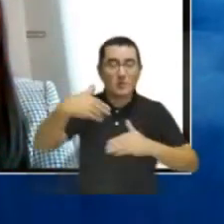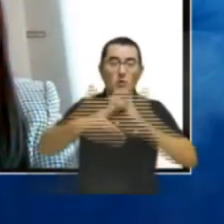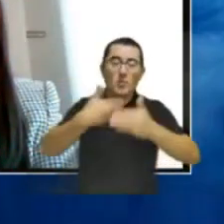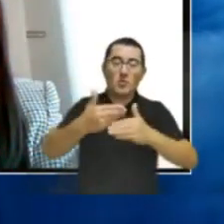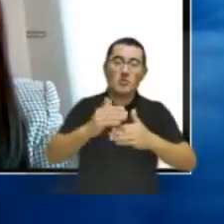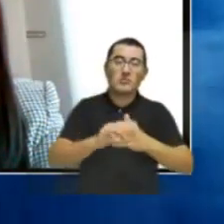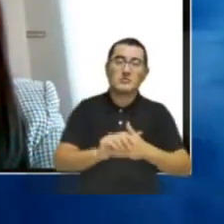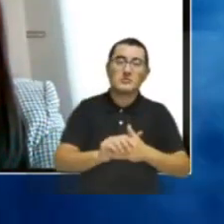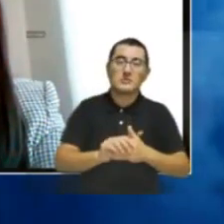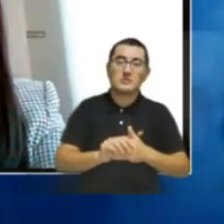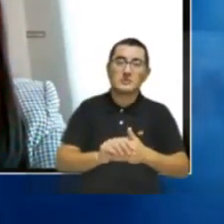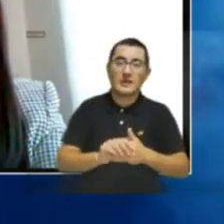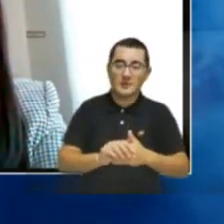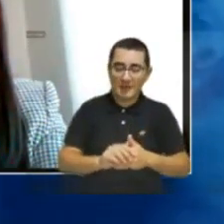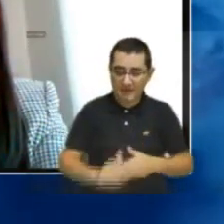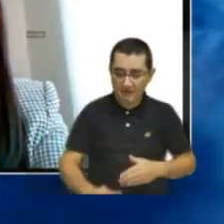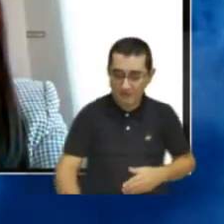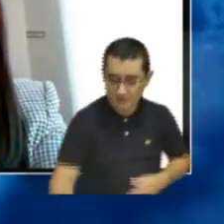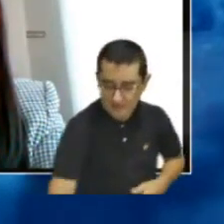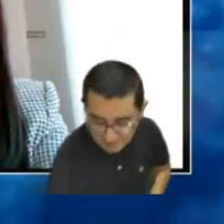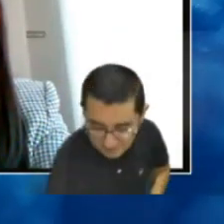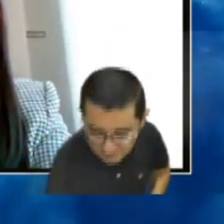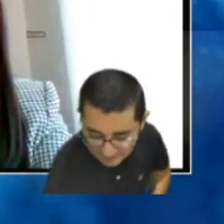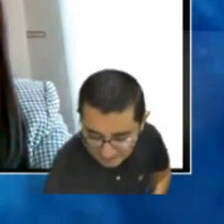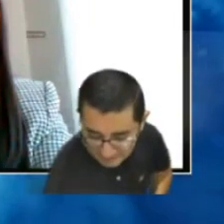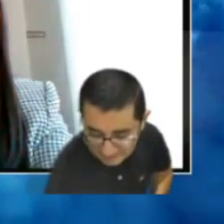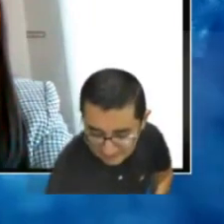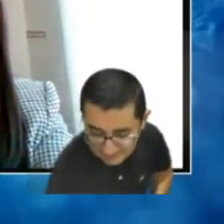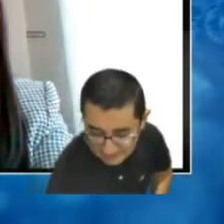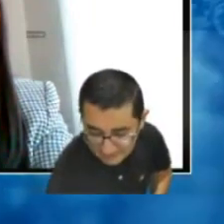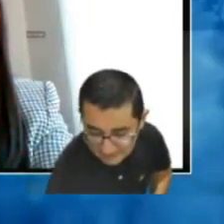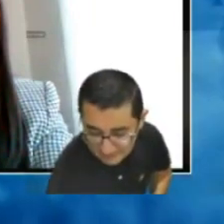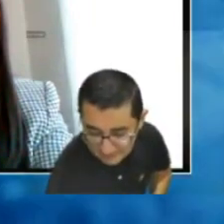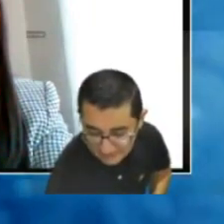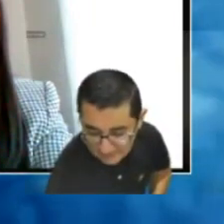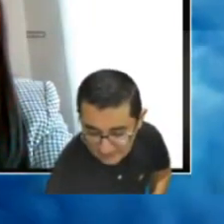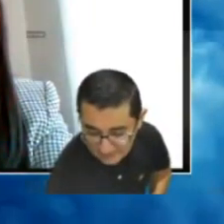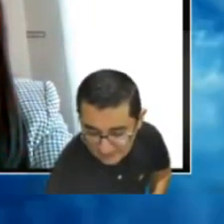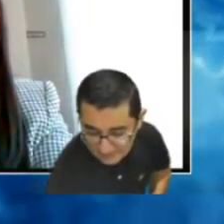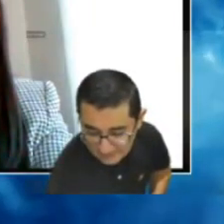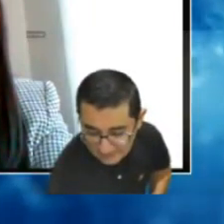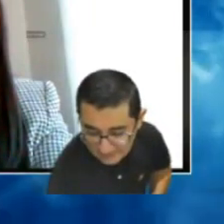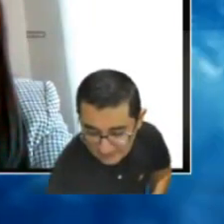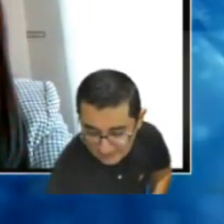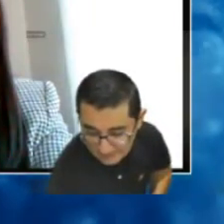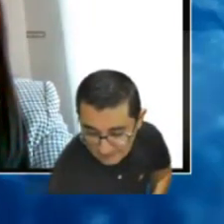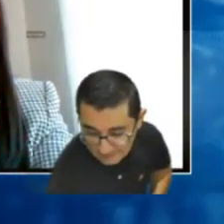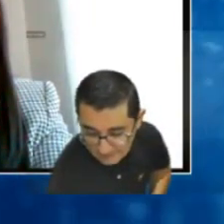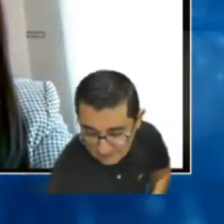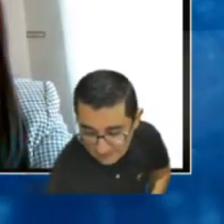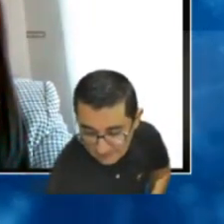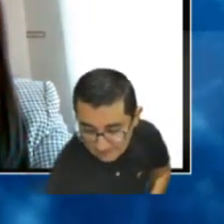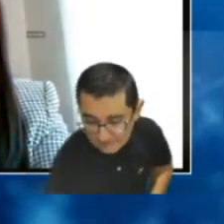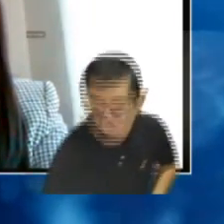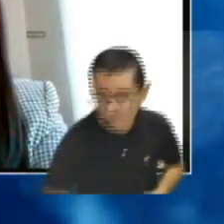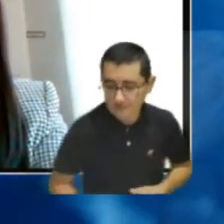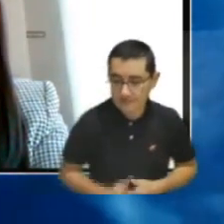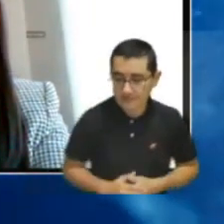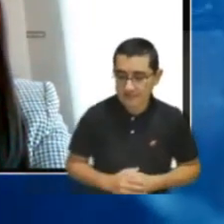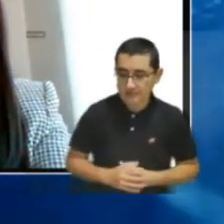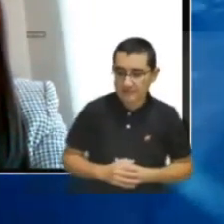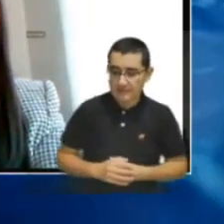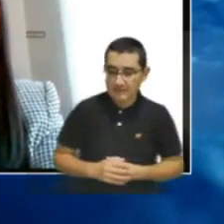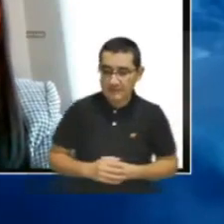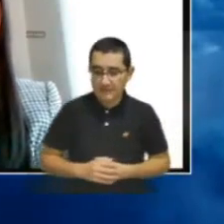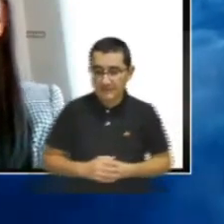is needed. then we actually forces us to concentrate ourselves in this type of this technology